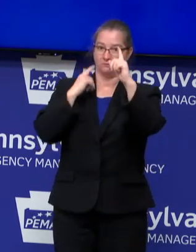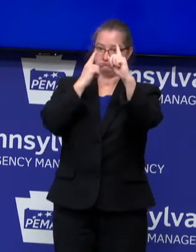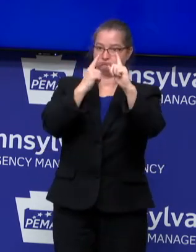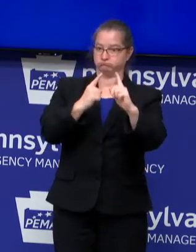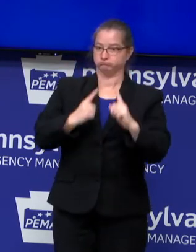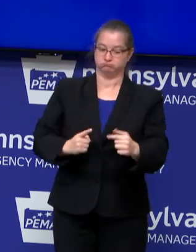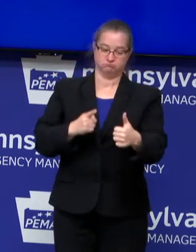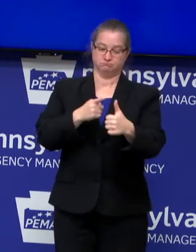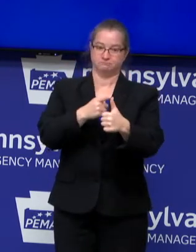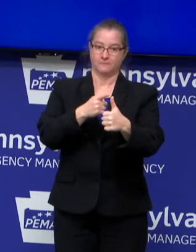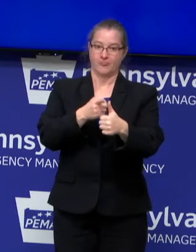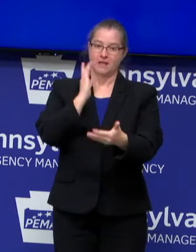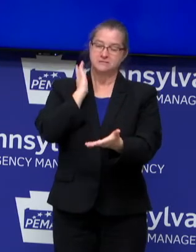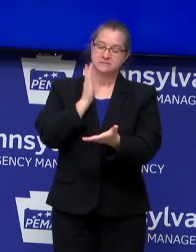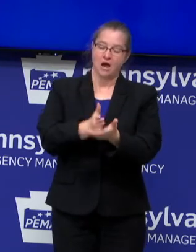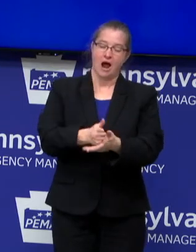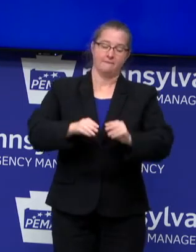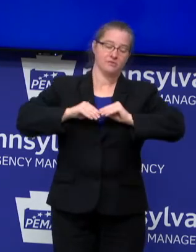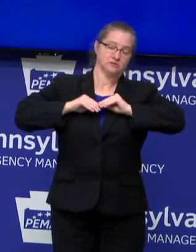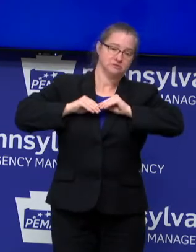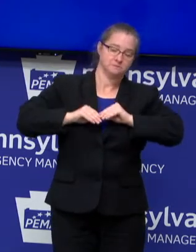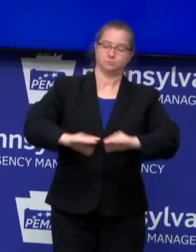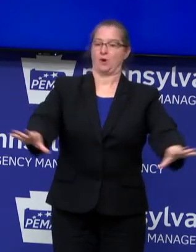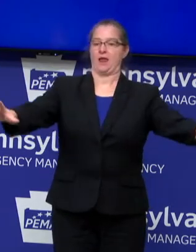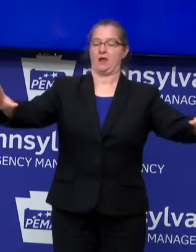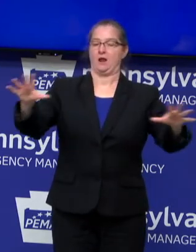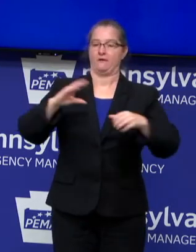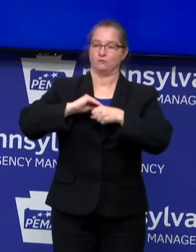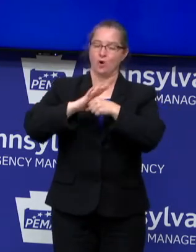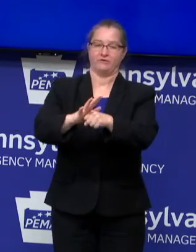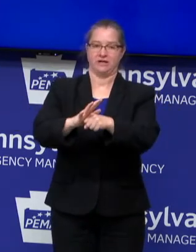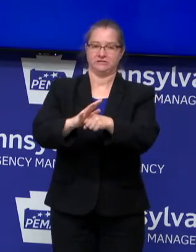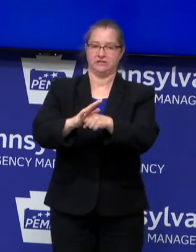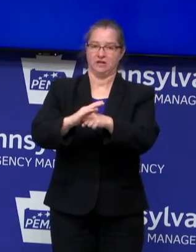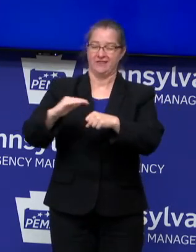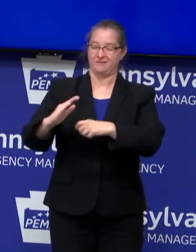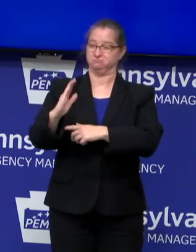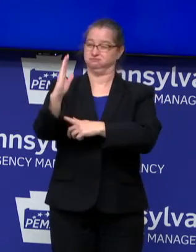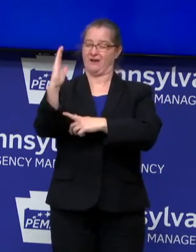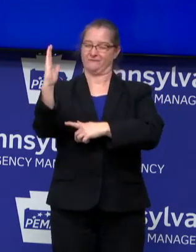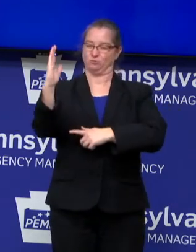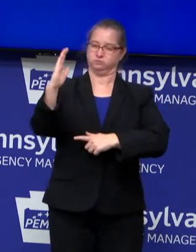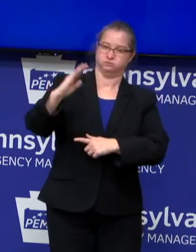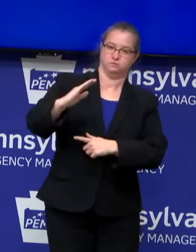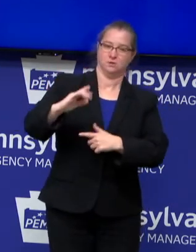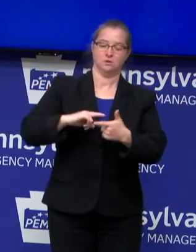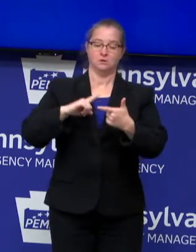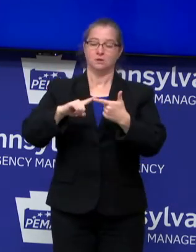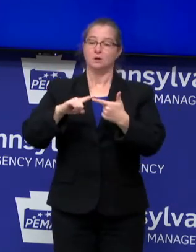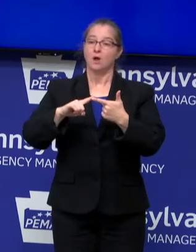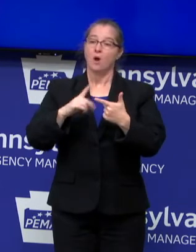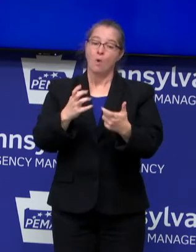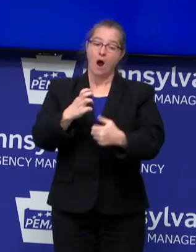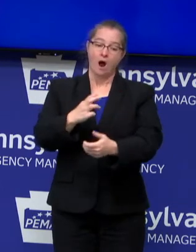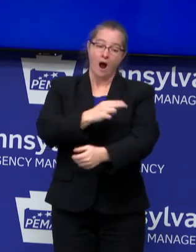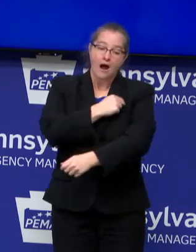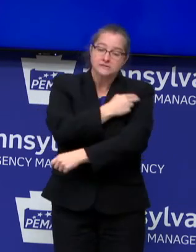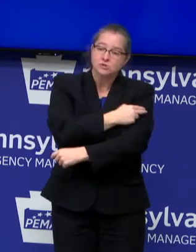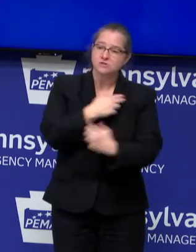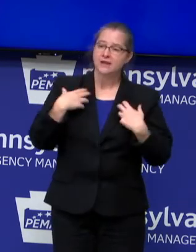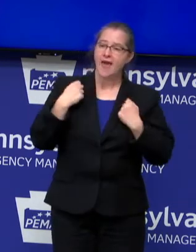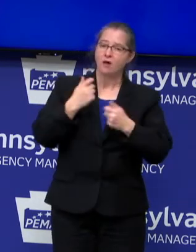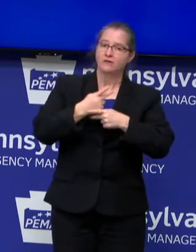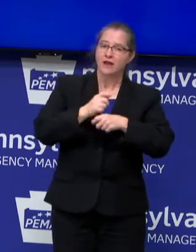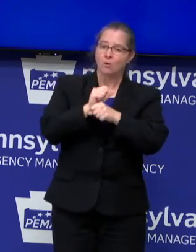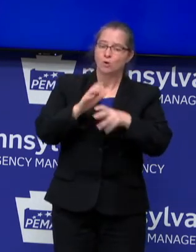I want to stop the devastating spread of COVID-19. Second, want to keep our hospitals and our health care workers from